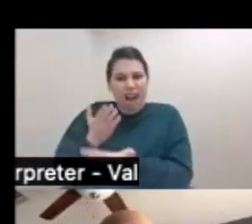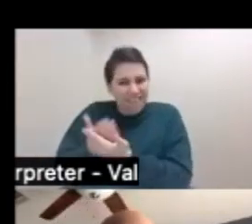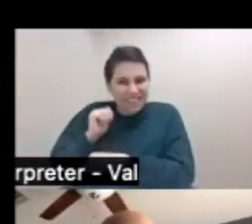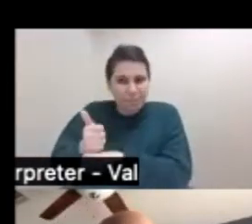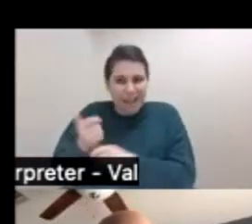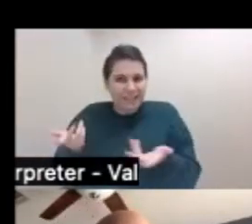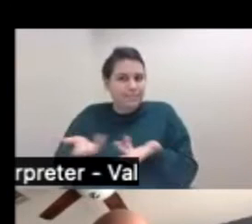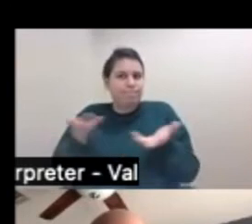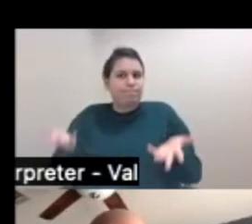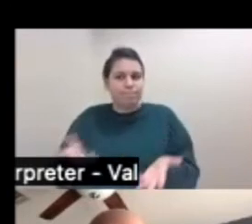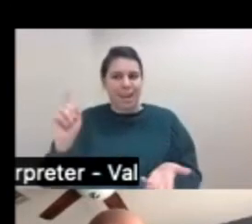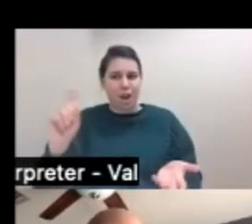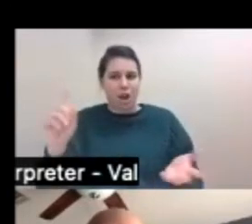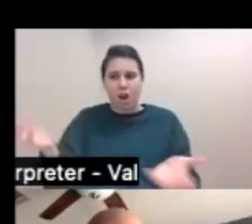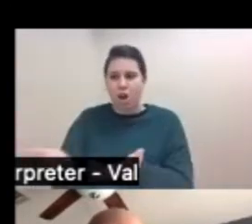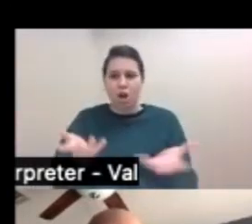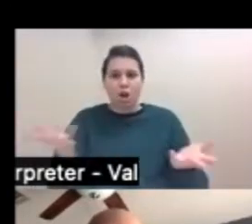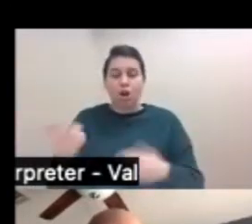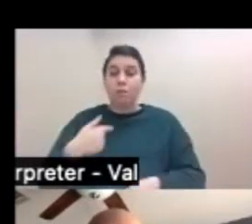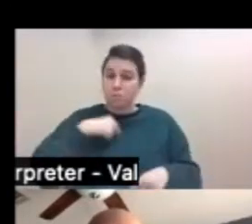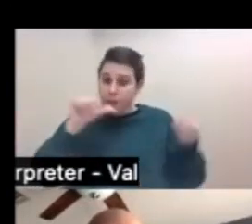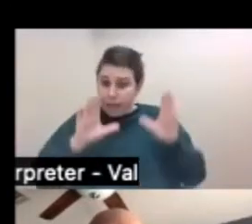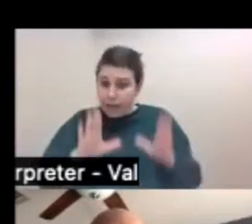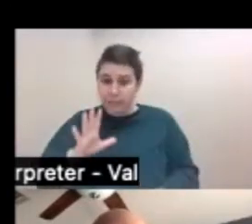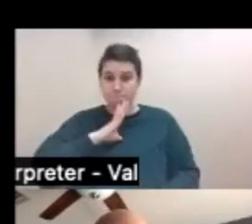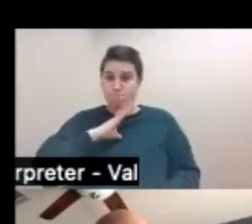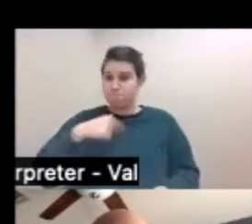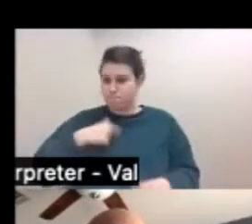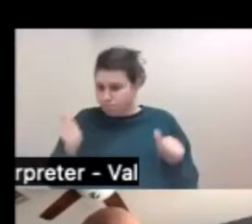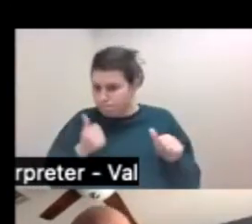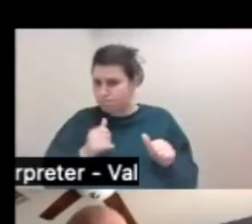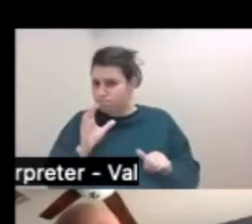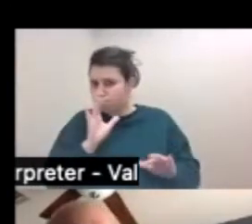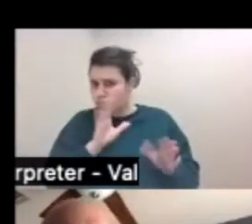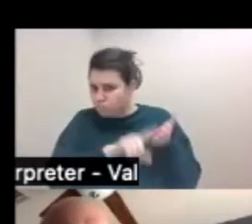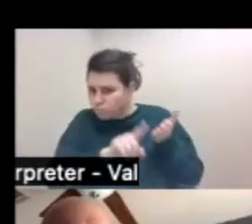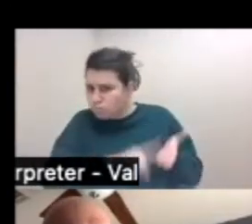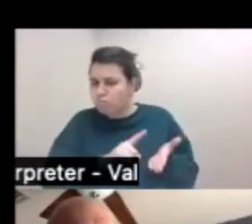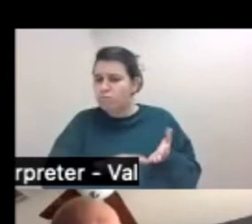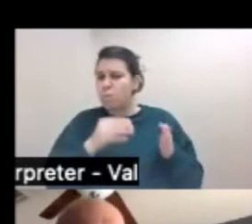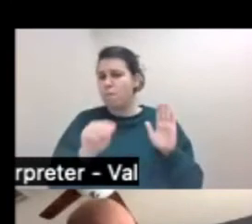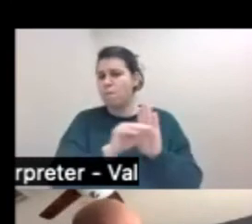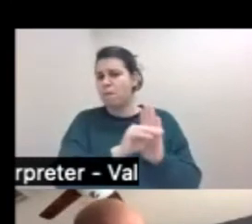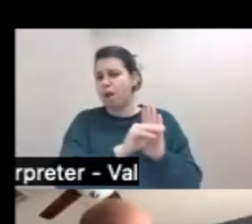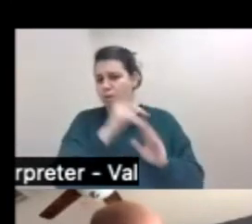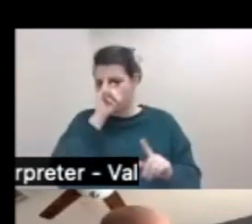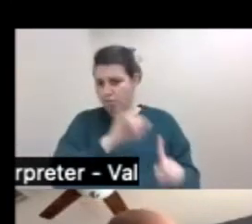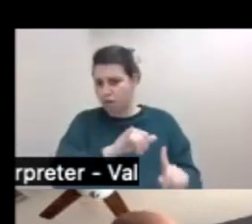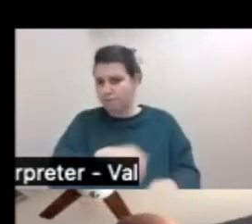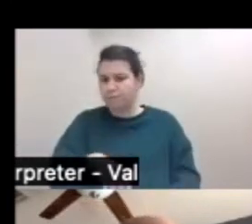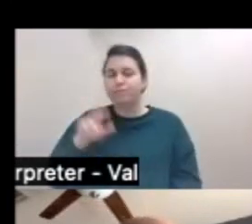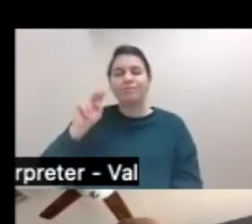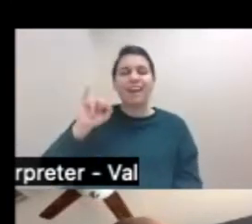And you know, as a scientist, I was pursuing that models for that. It wasn't an NIMH-funded conference, beautiful